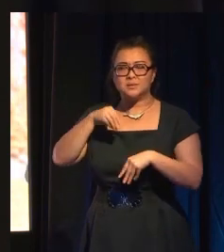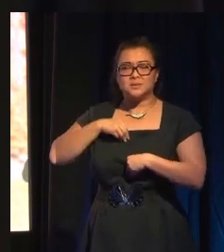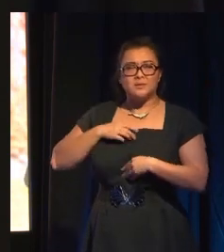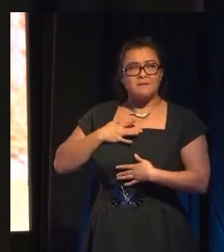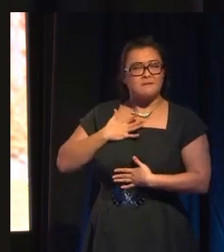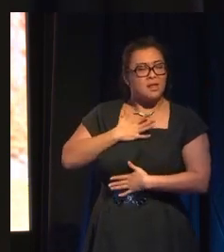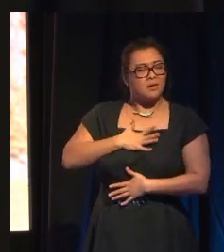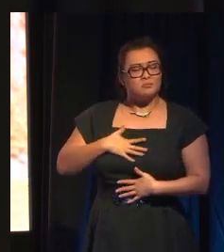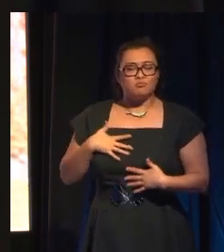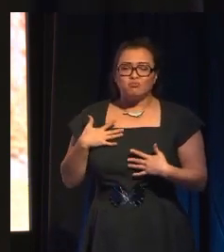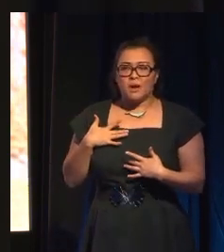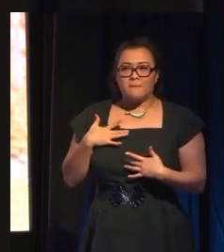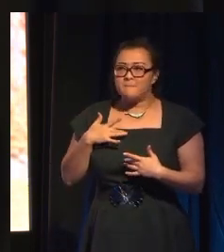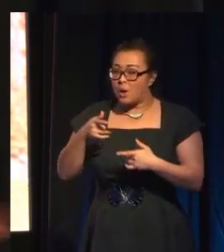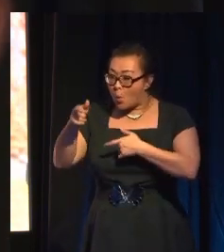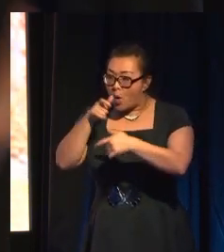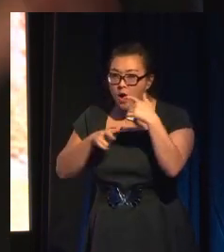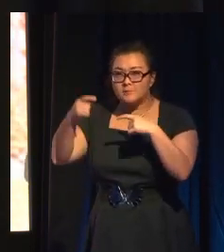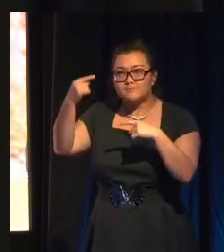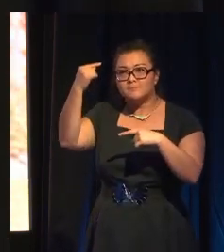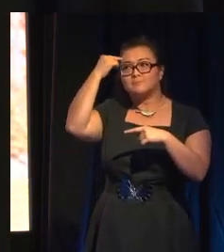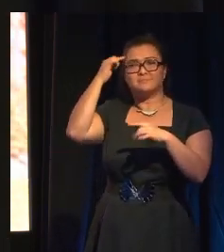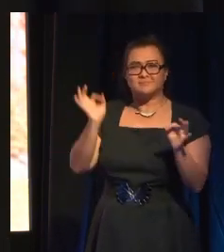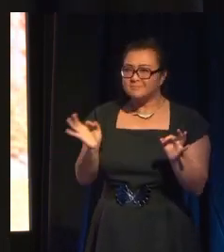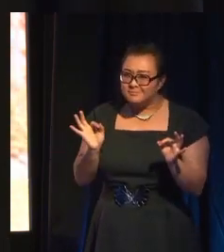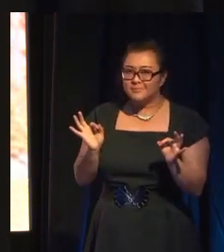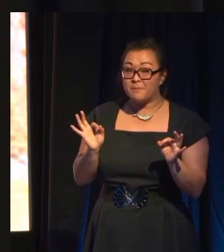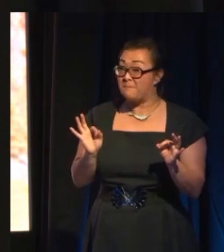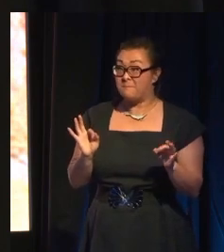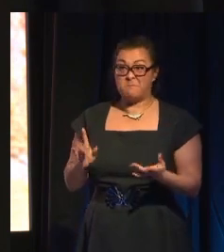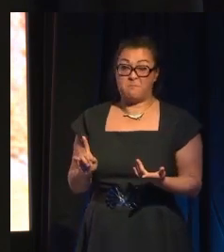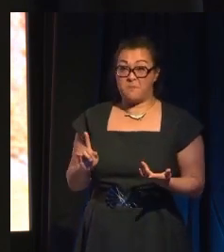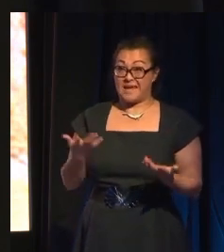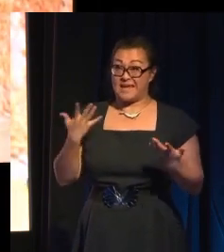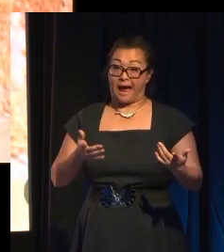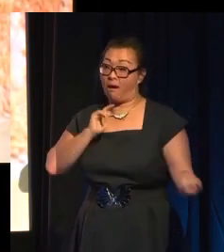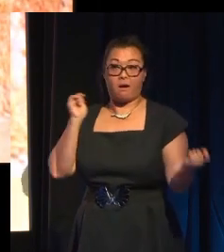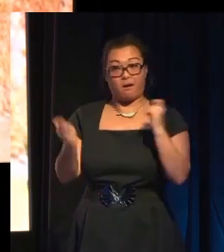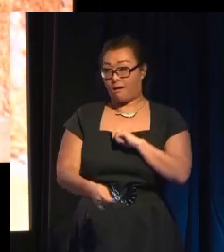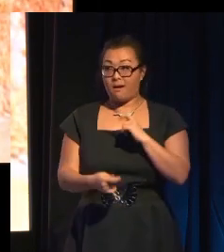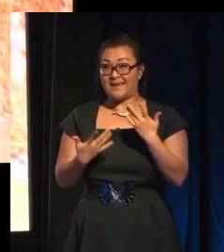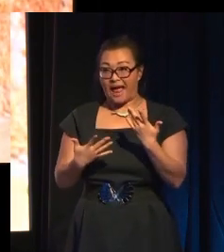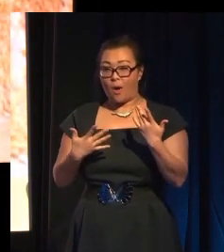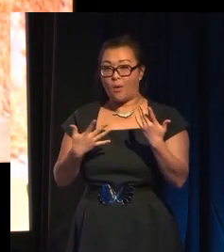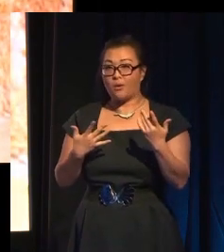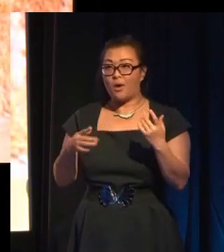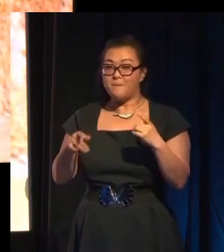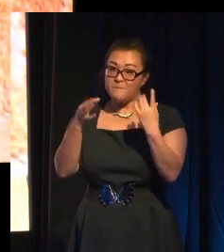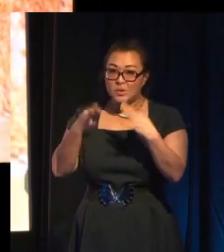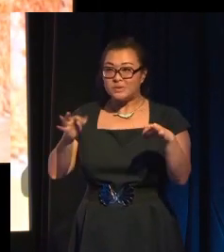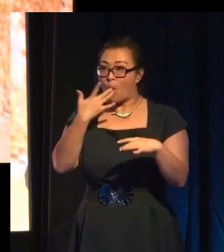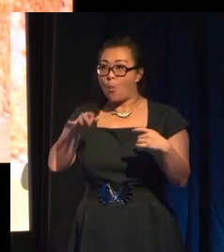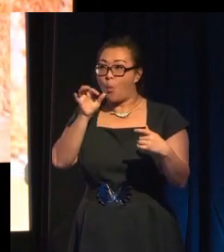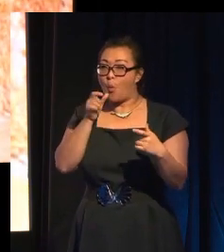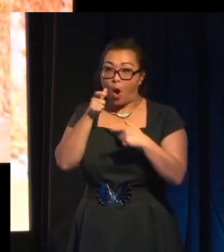They resolved this debate and now today you put an orchestra in your game and that's high culture. But at the time it was, you know, there was